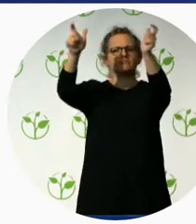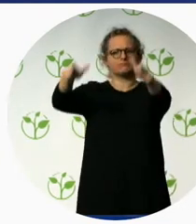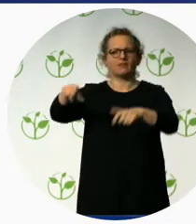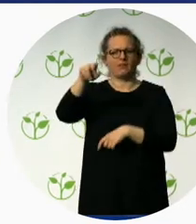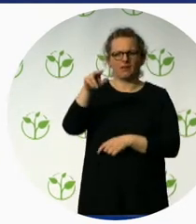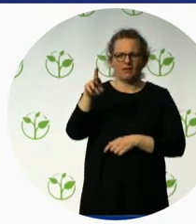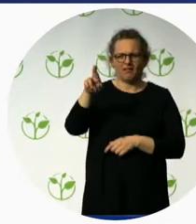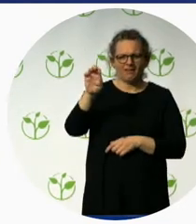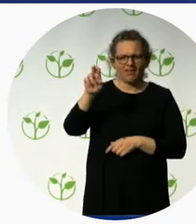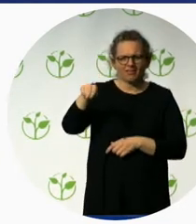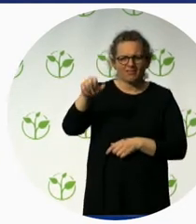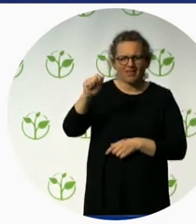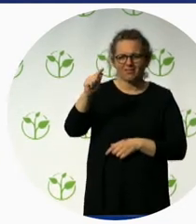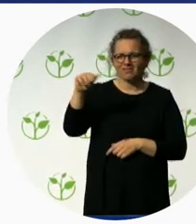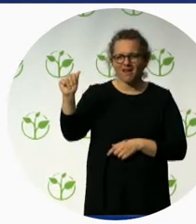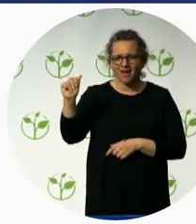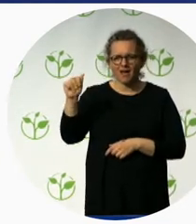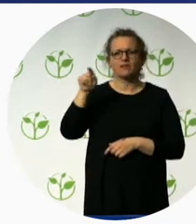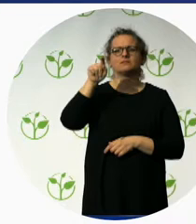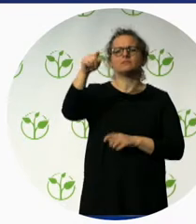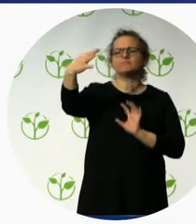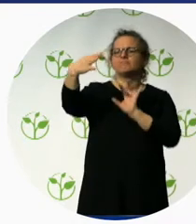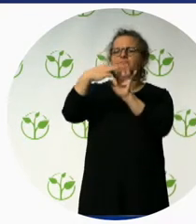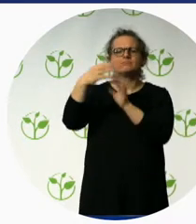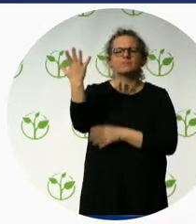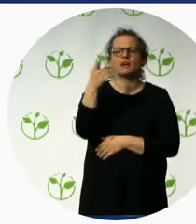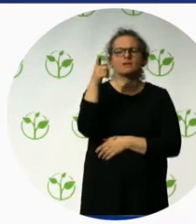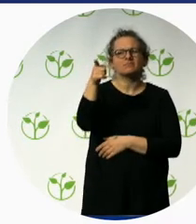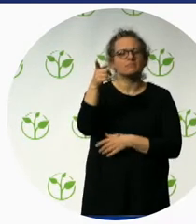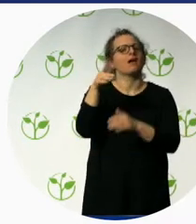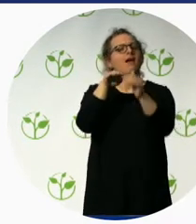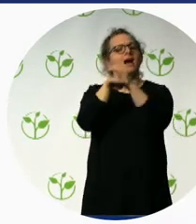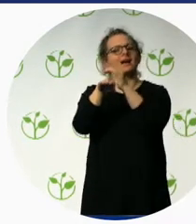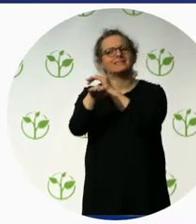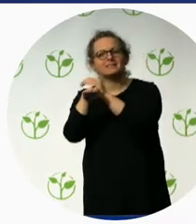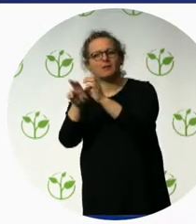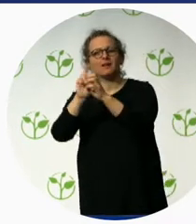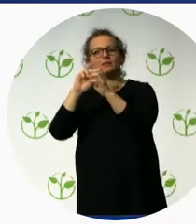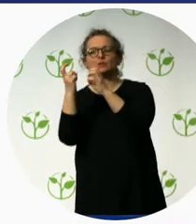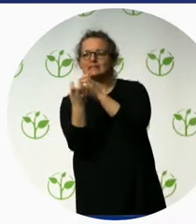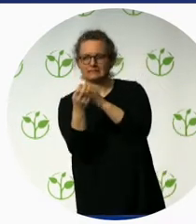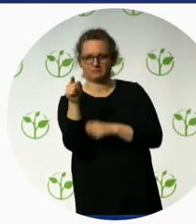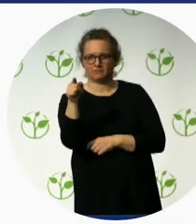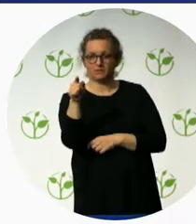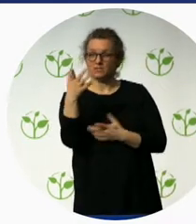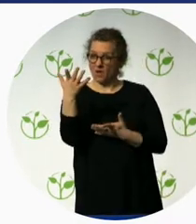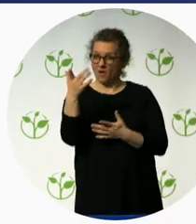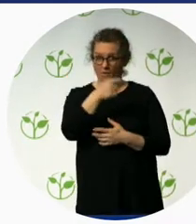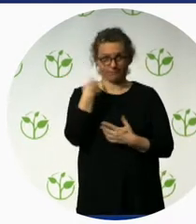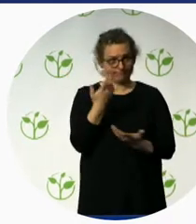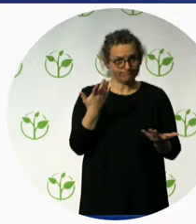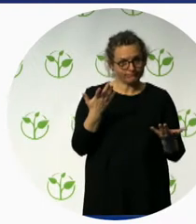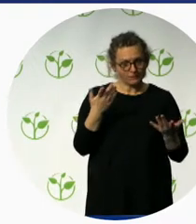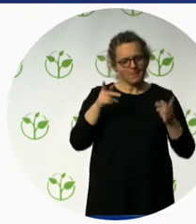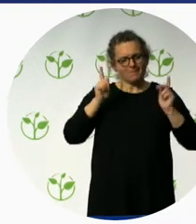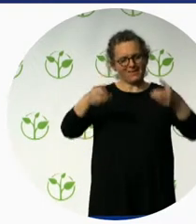accessible tourism as a concept and accessible travel in Lebanon. The project is described on page 96 of